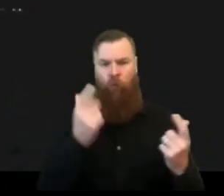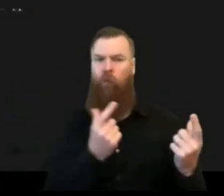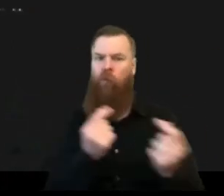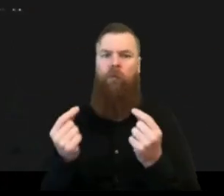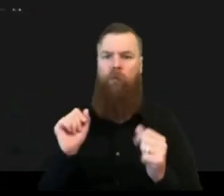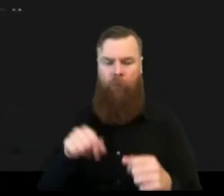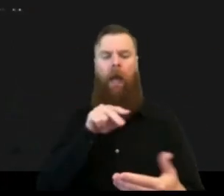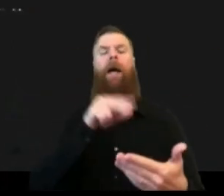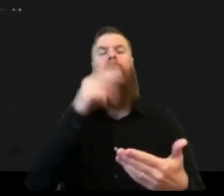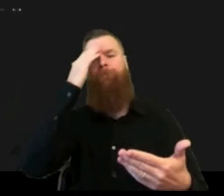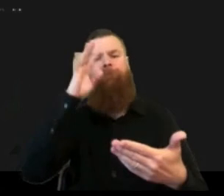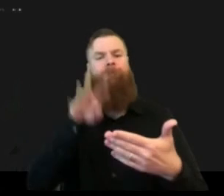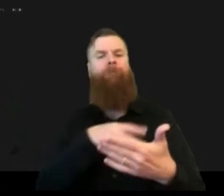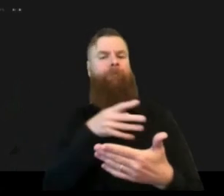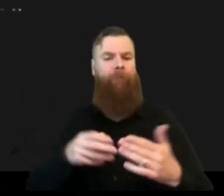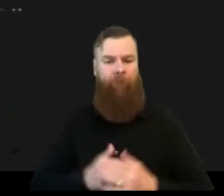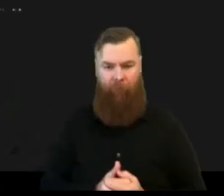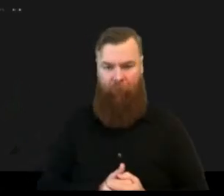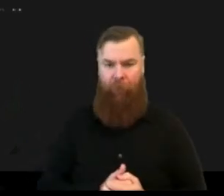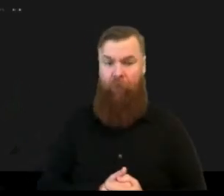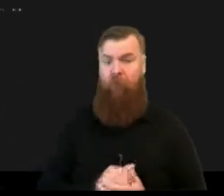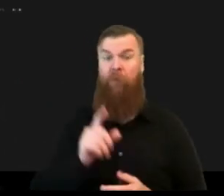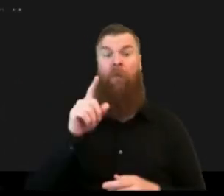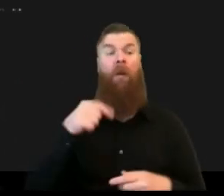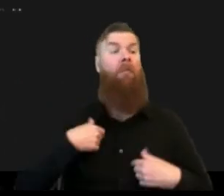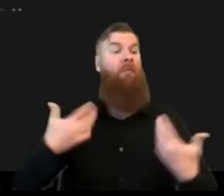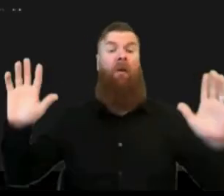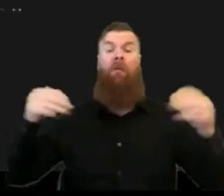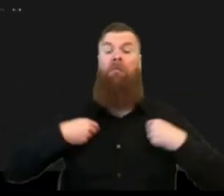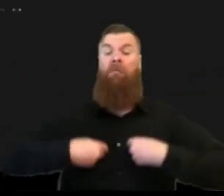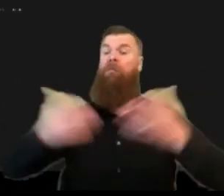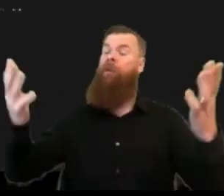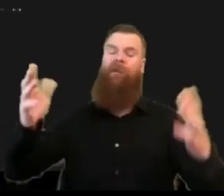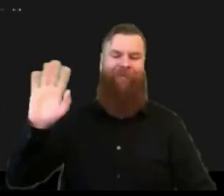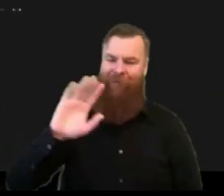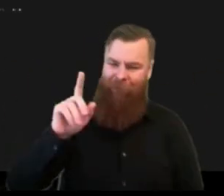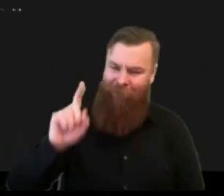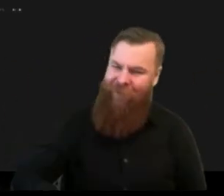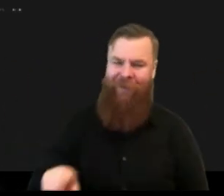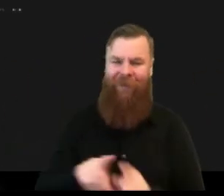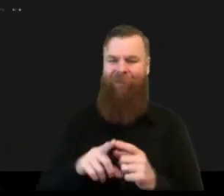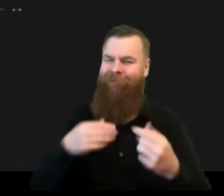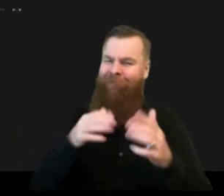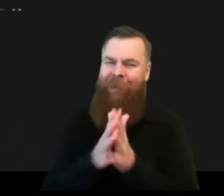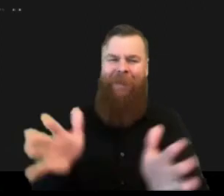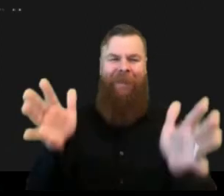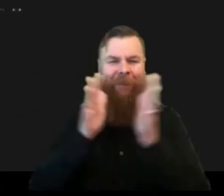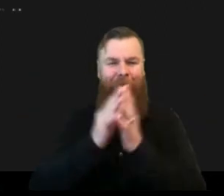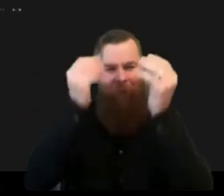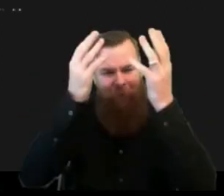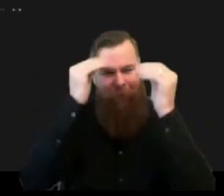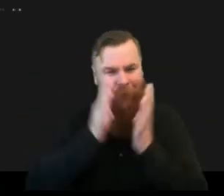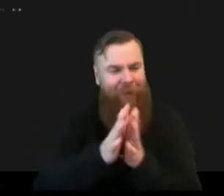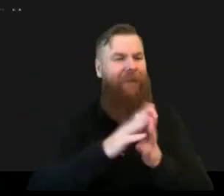challenges are you need a lot of baseline information um from different uh institutions or government ministries um